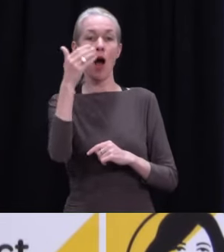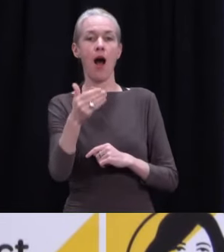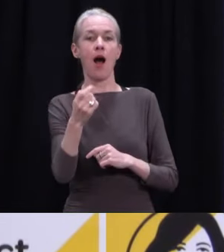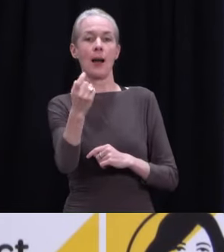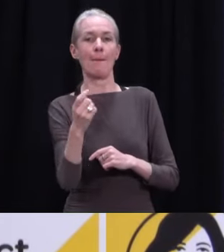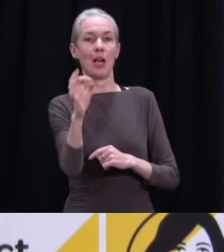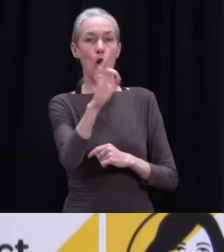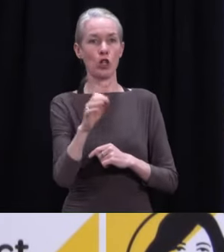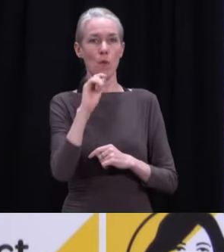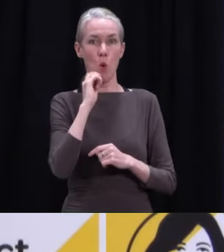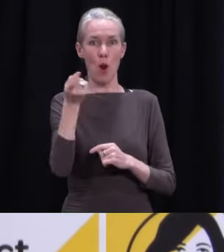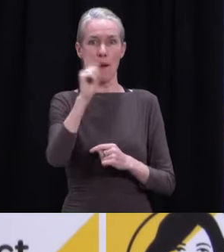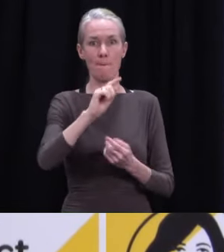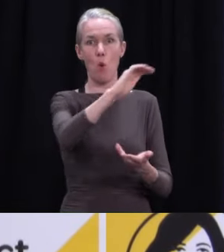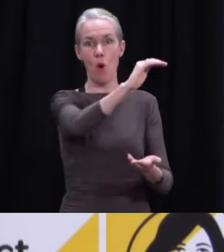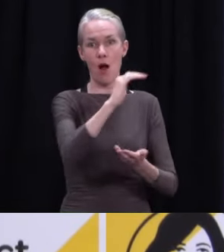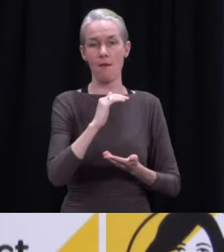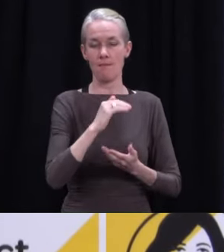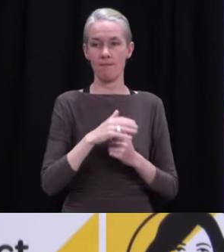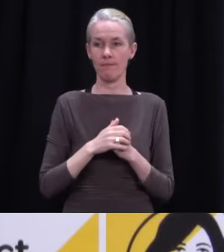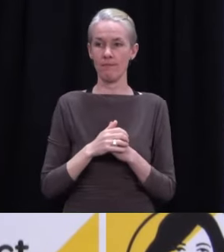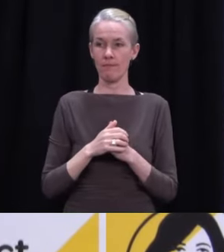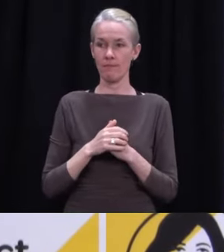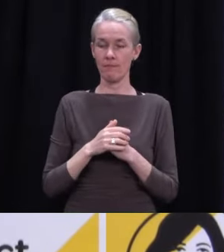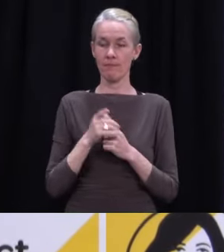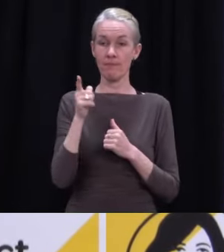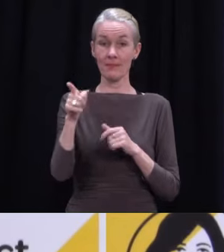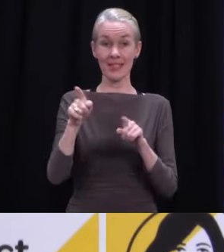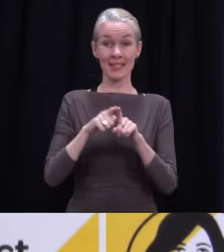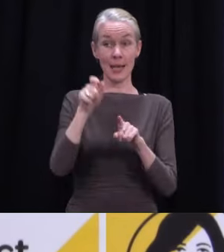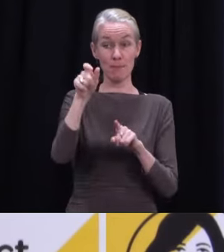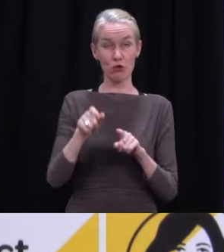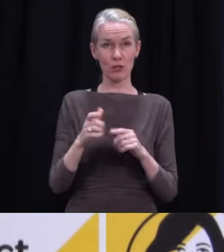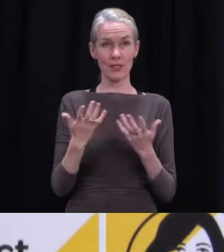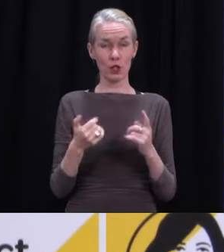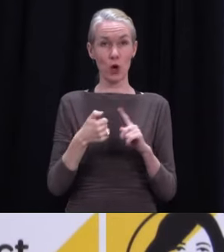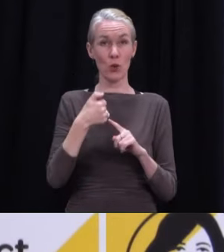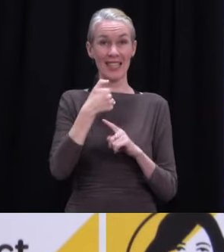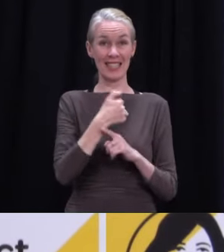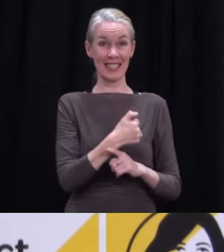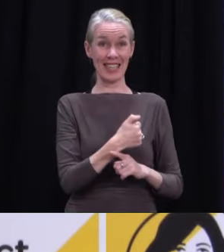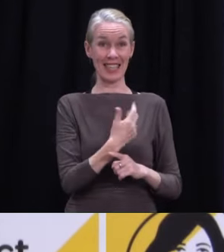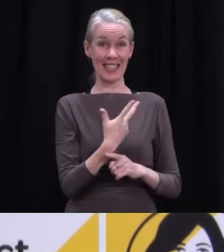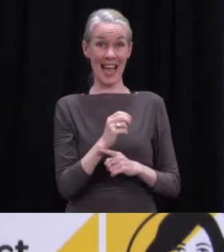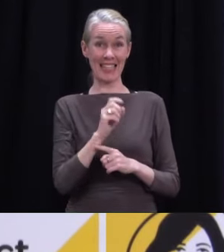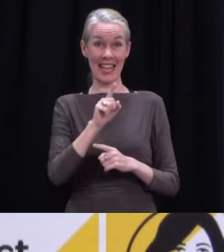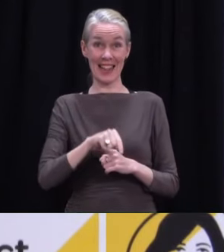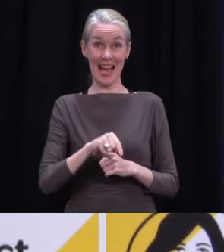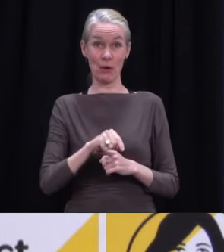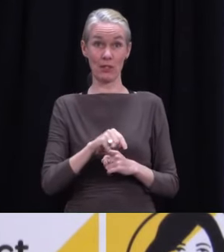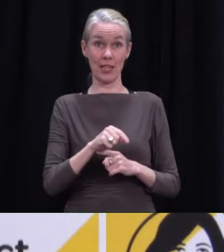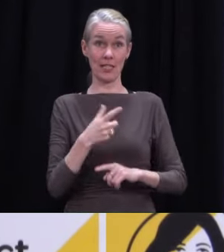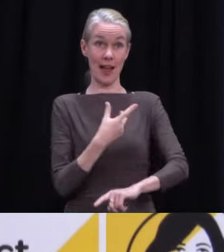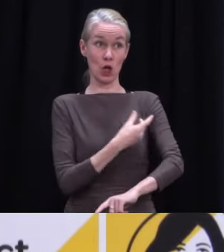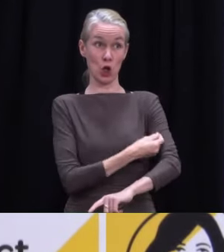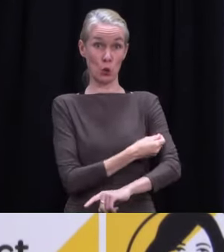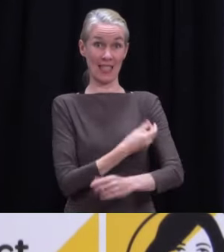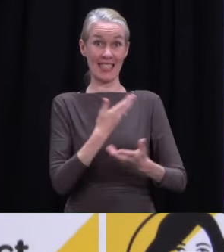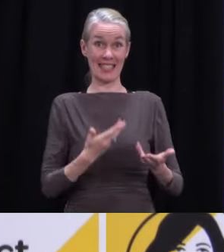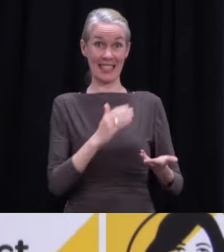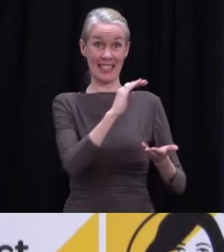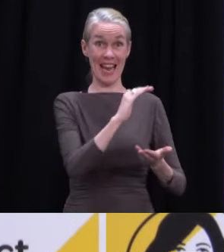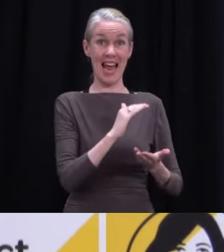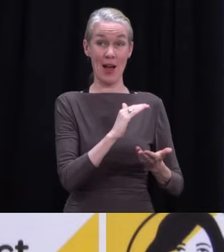just, just so I got the title, so we've got 680,000 in the country. When's the next, when's the next schedule? 682